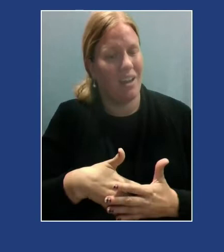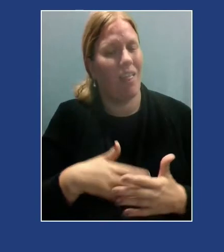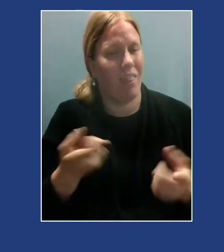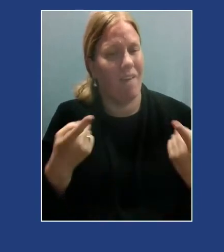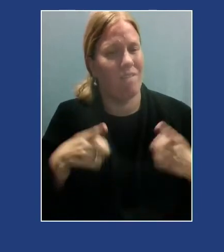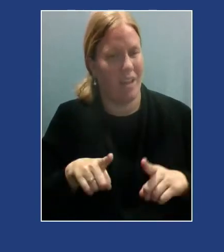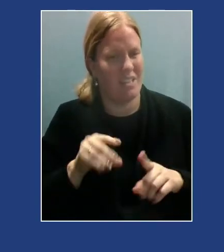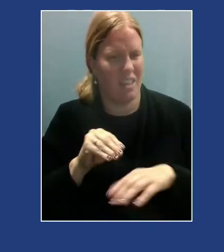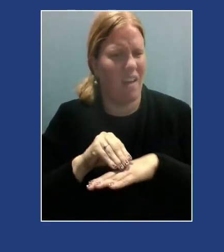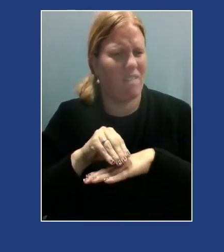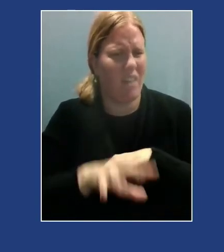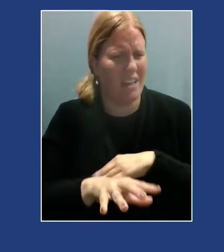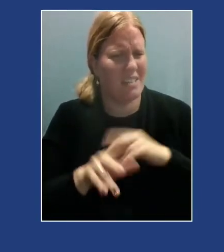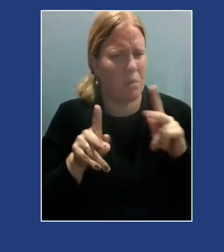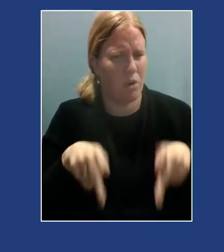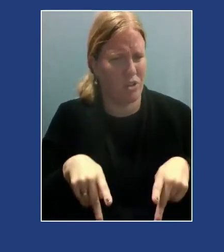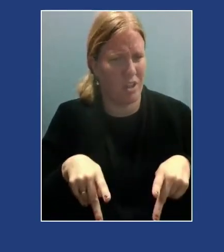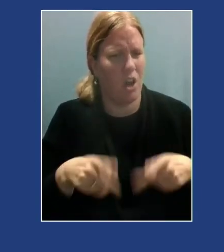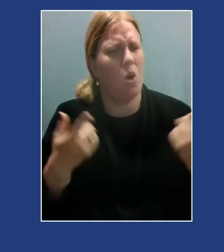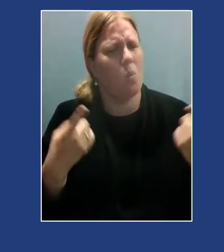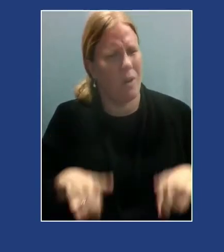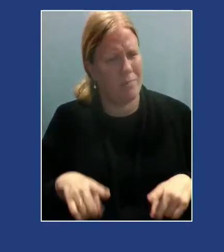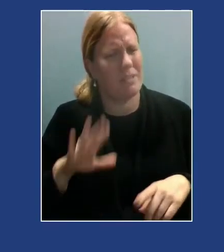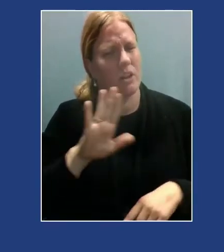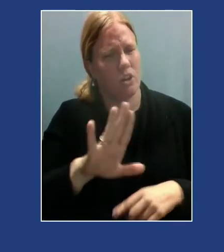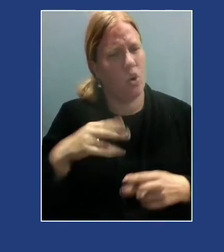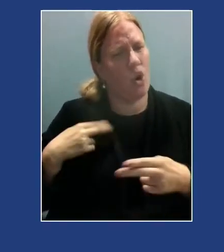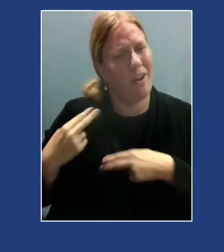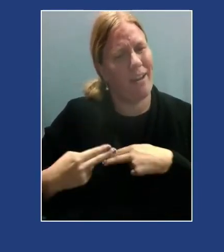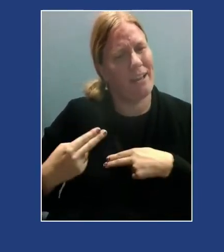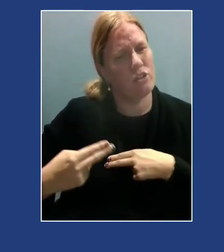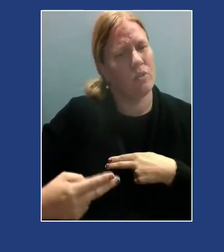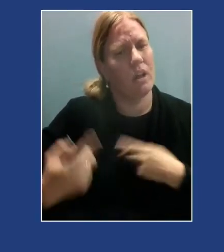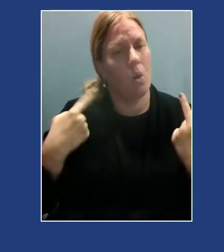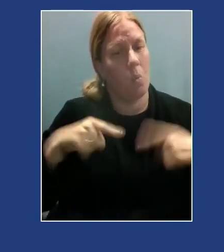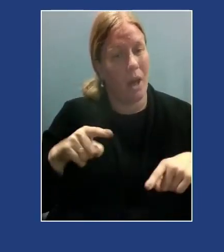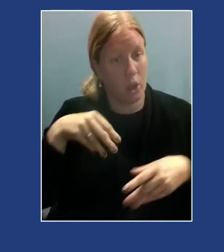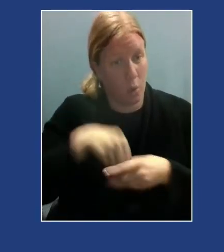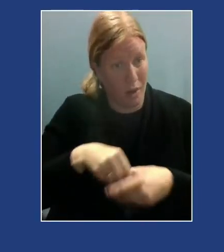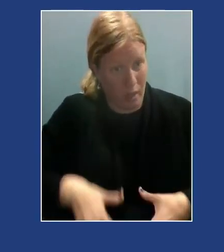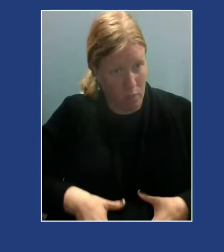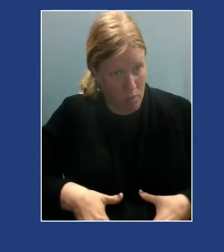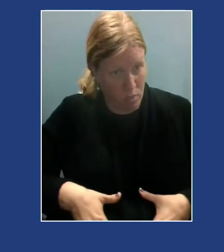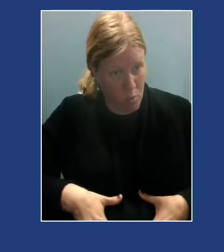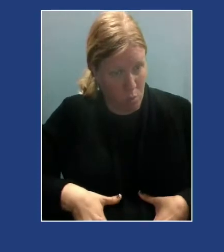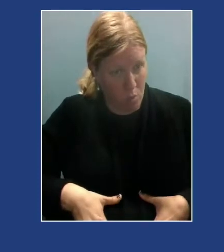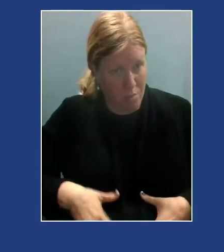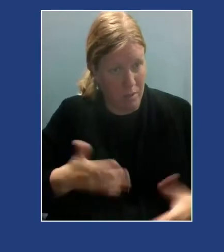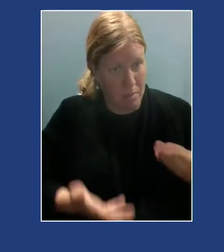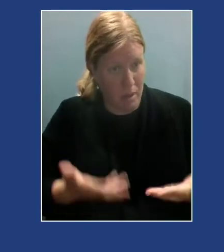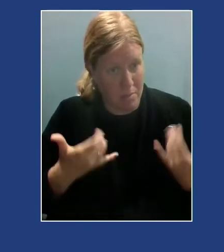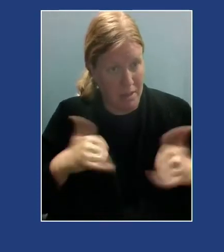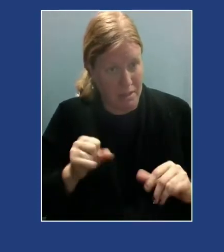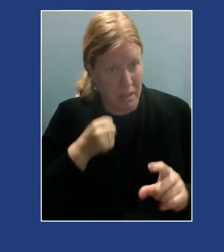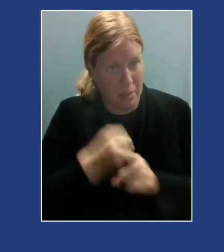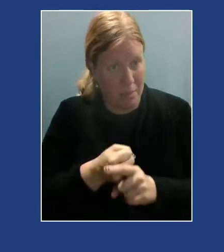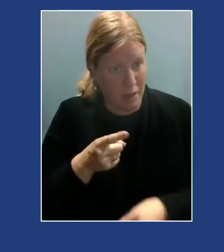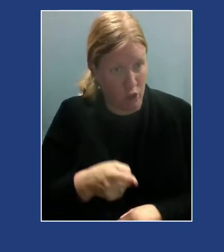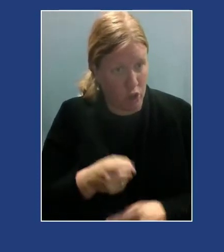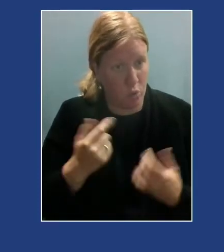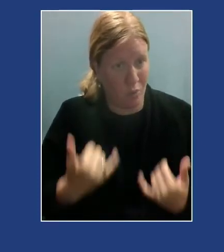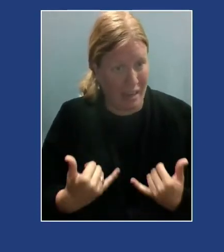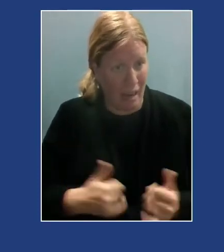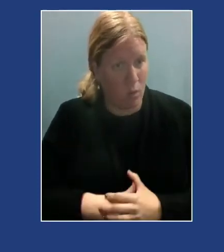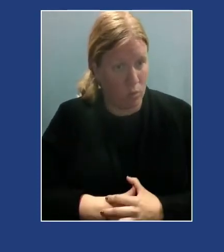affects them, right? What's happened within your history? What happened while you were in the womb that might still be impacting you and affecting you right now?